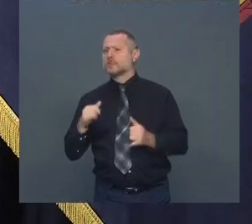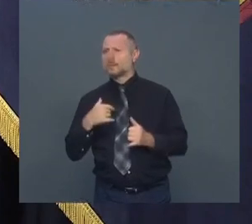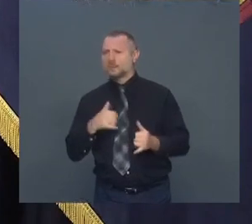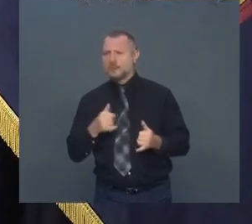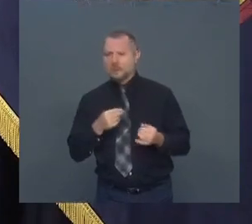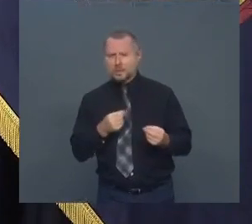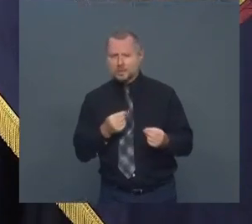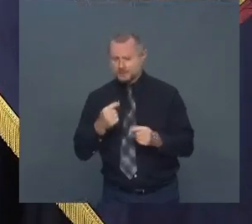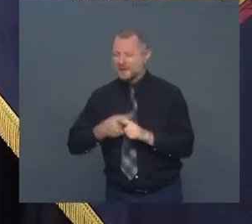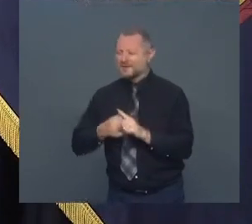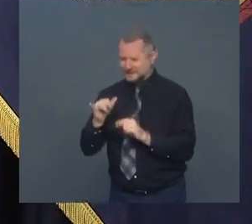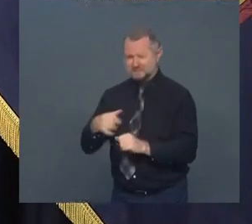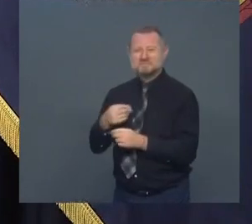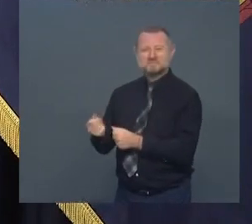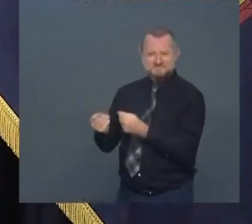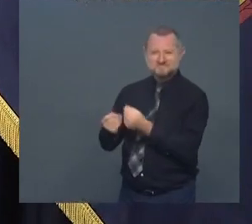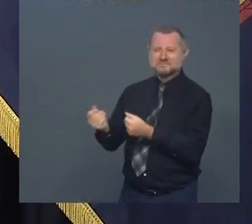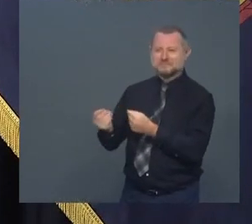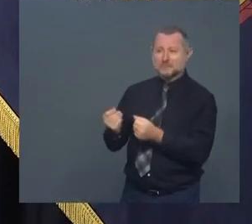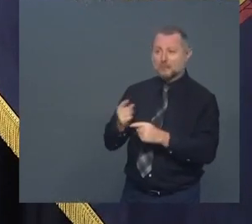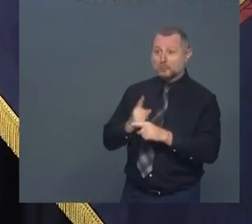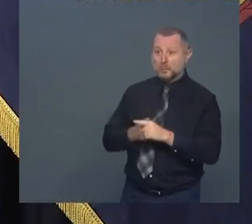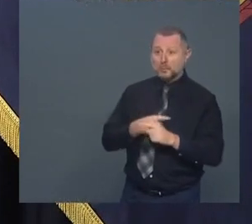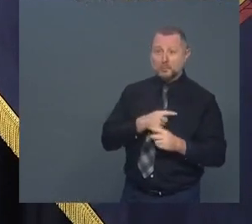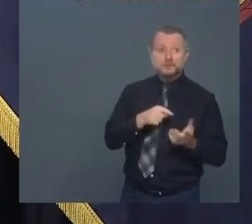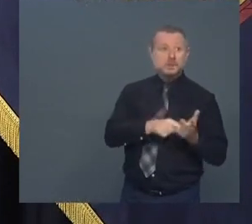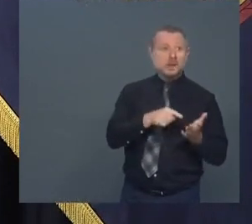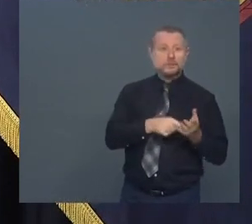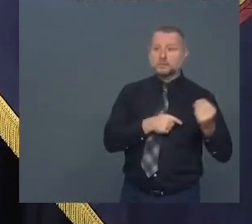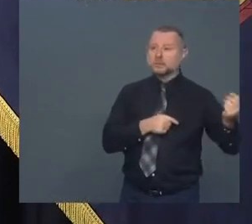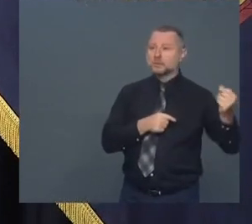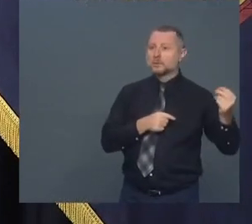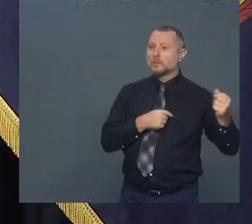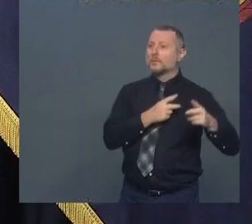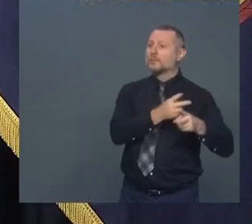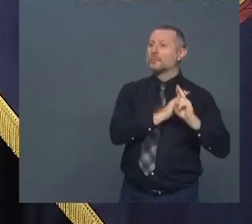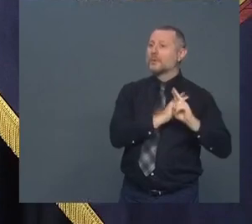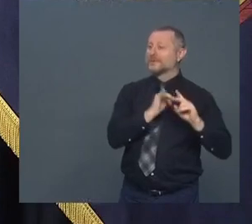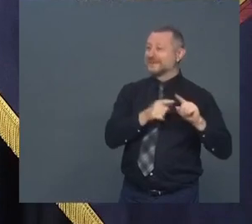You'd also have to pay the debt service for the borrowing.